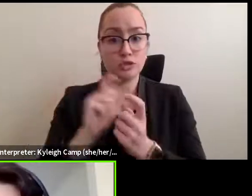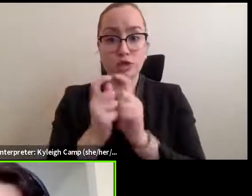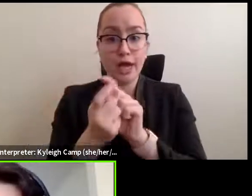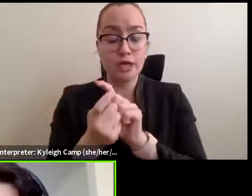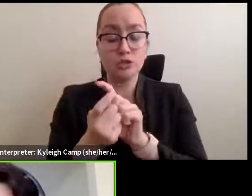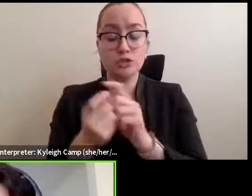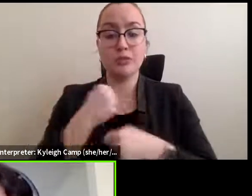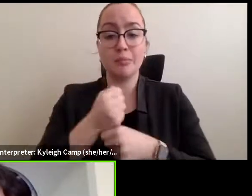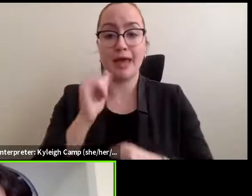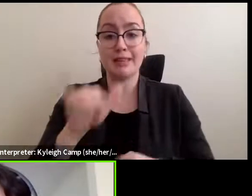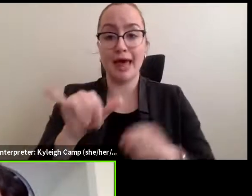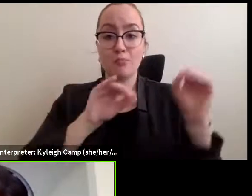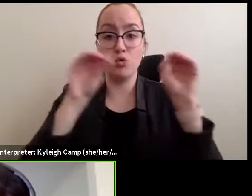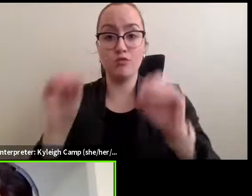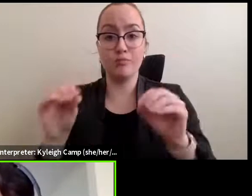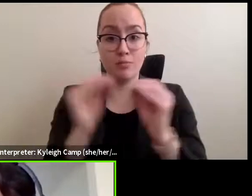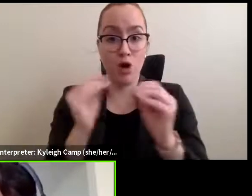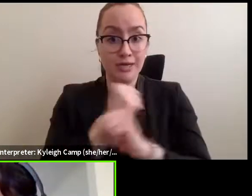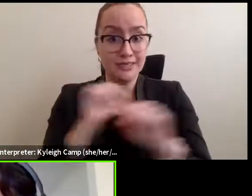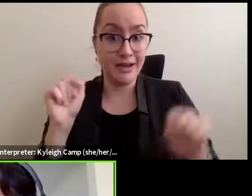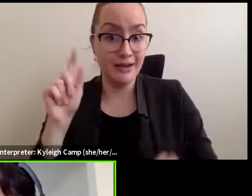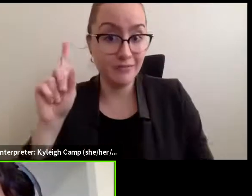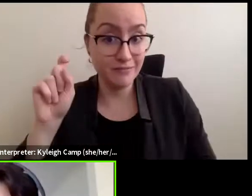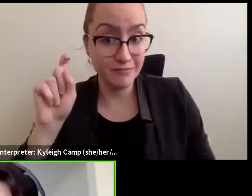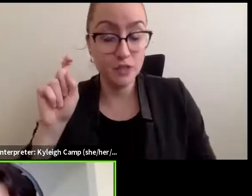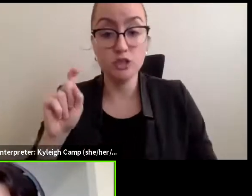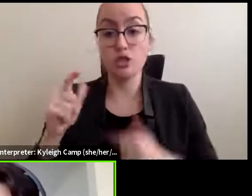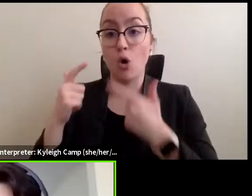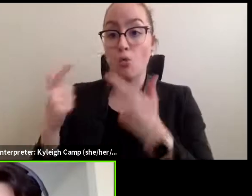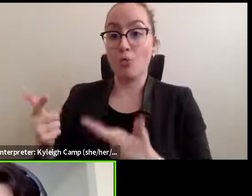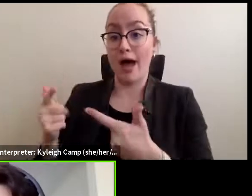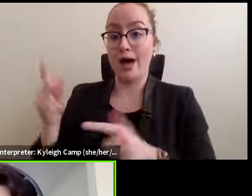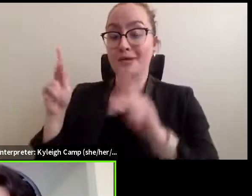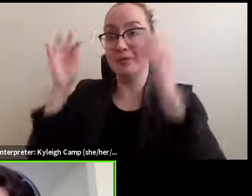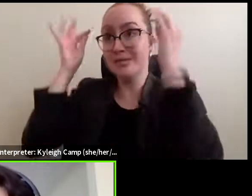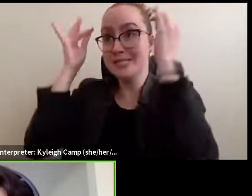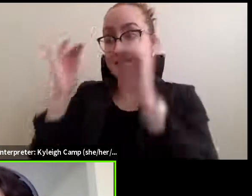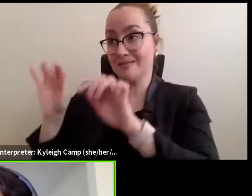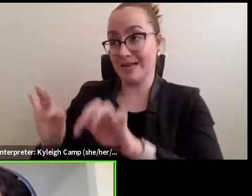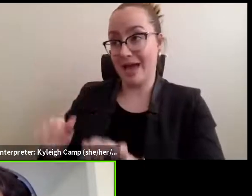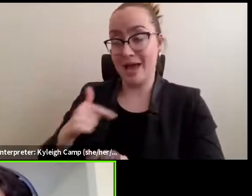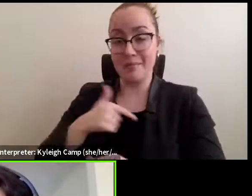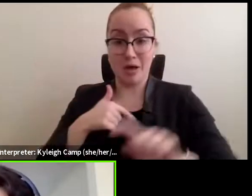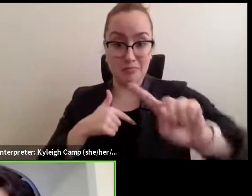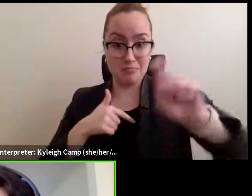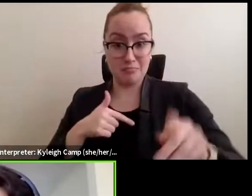curious to hear that while we give attendees a moment to write a question into the chat box.